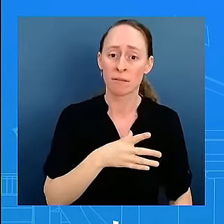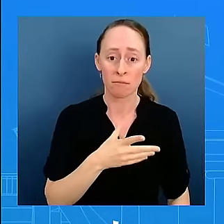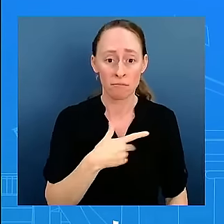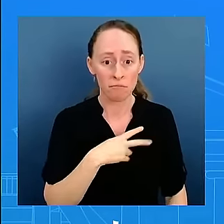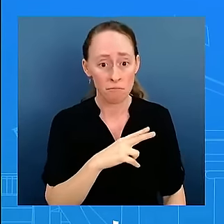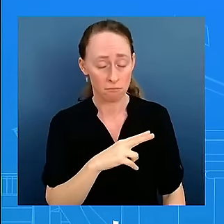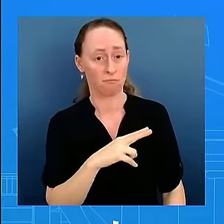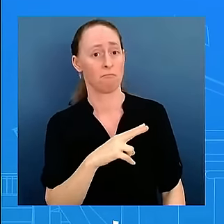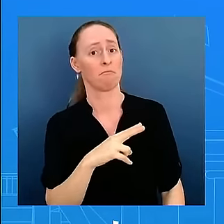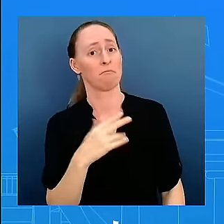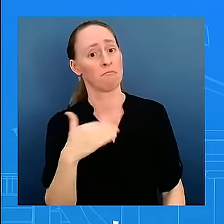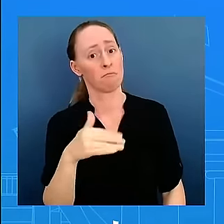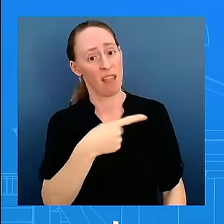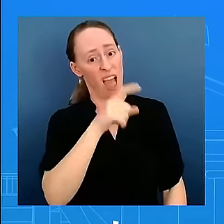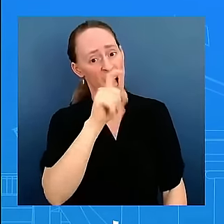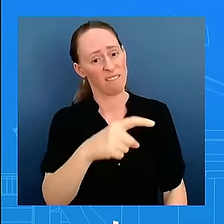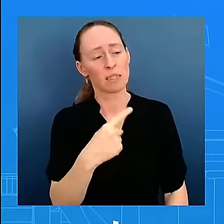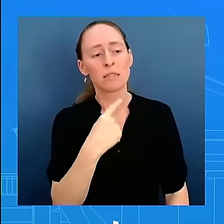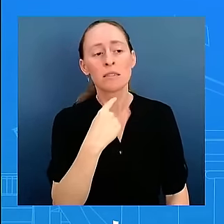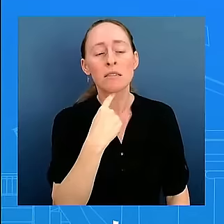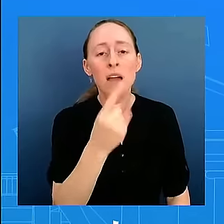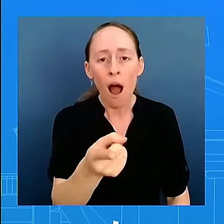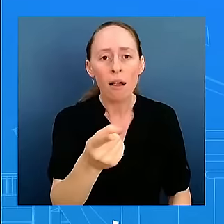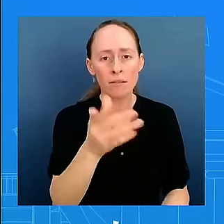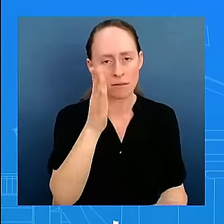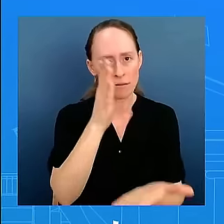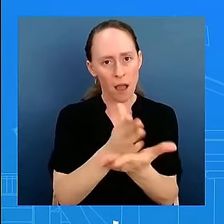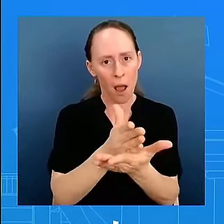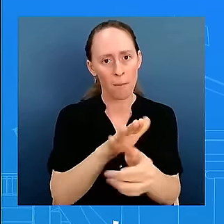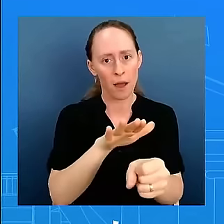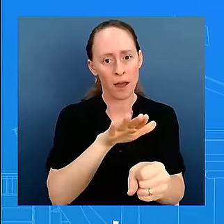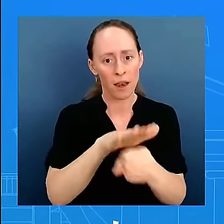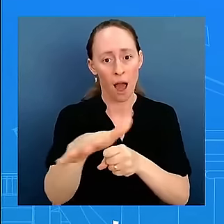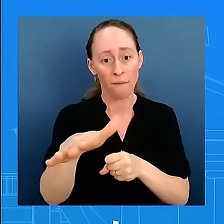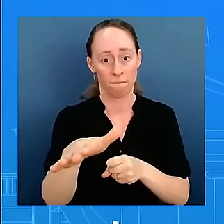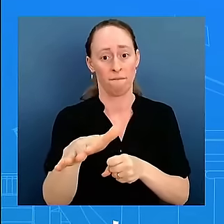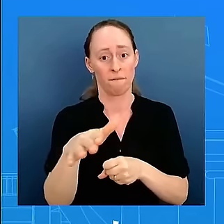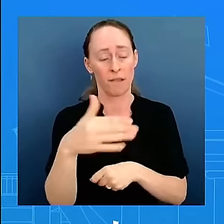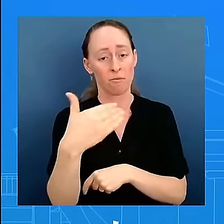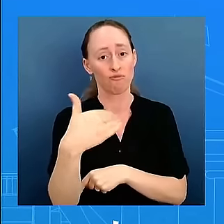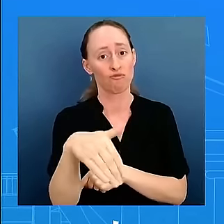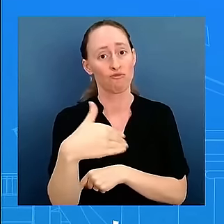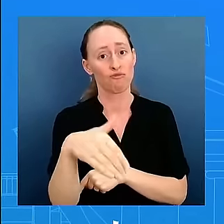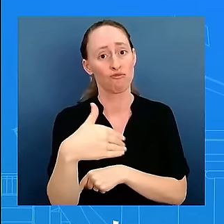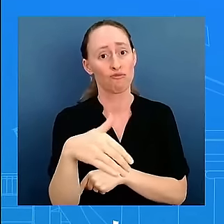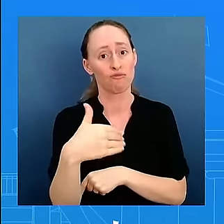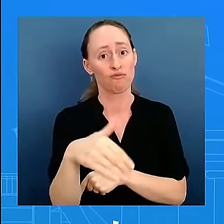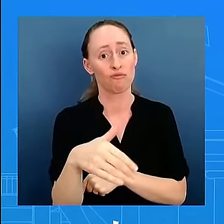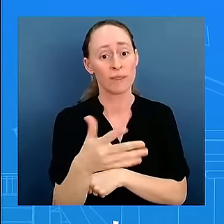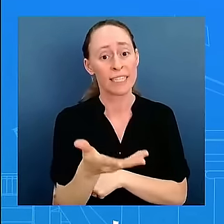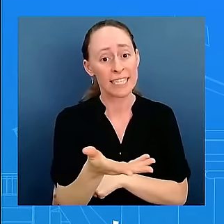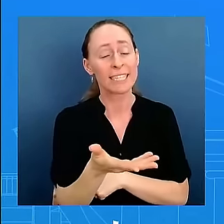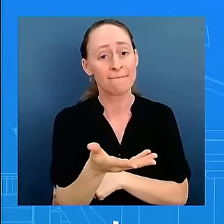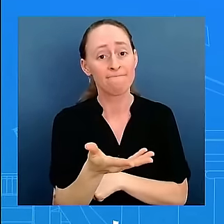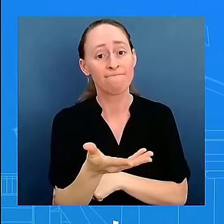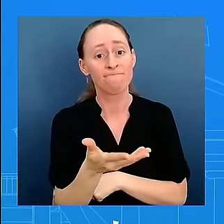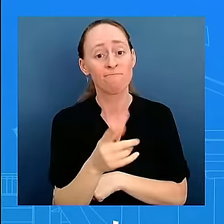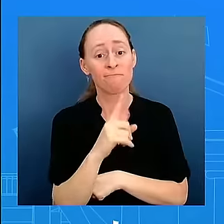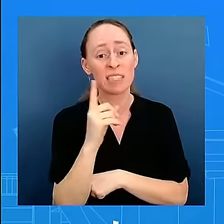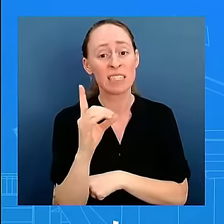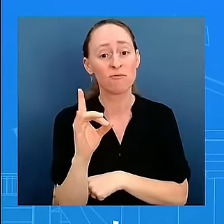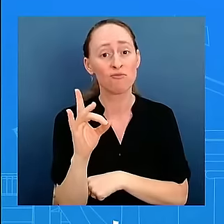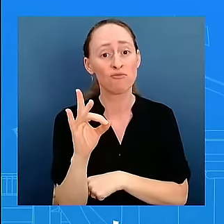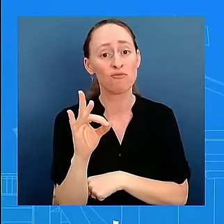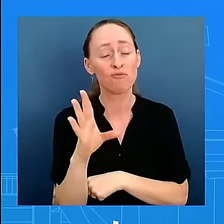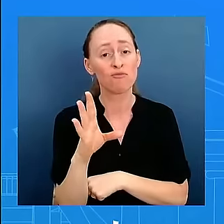but more broadly i think it's uh i think it's desperate i think it's a disgusting and i think